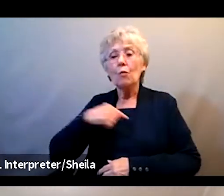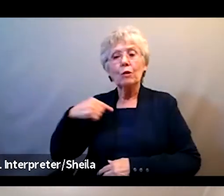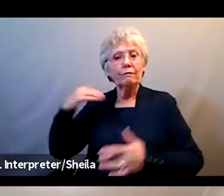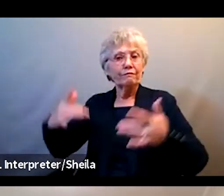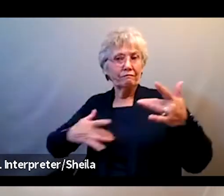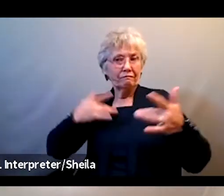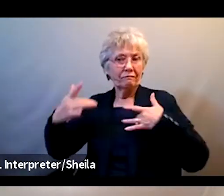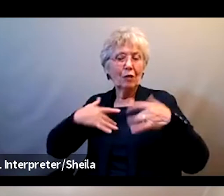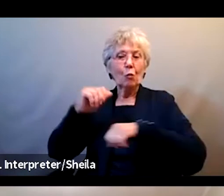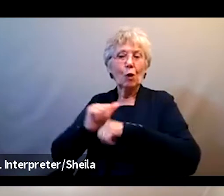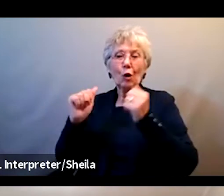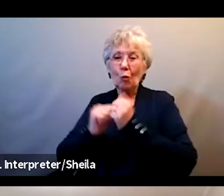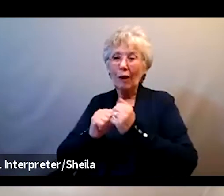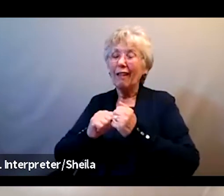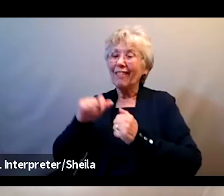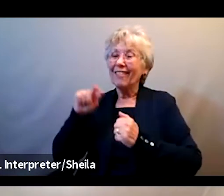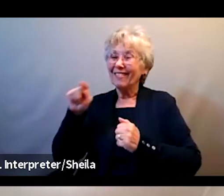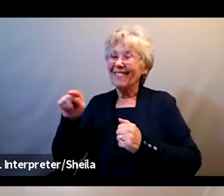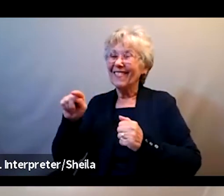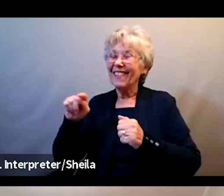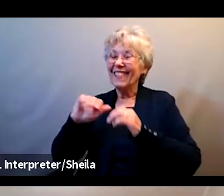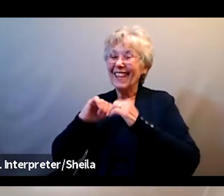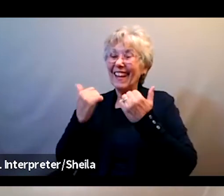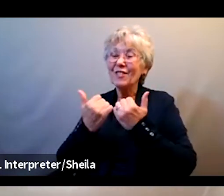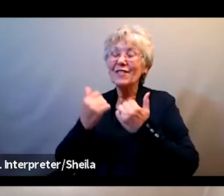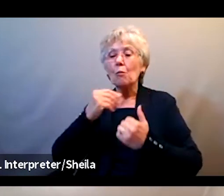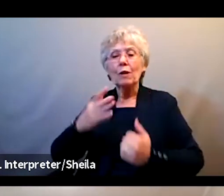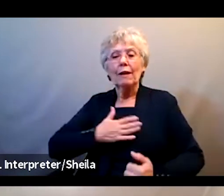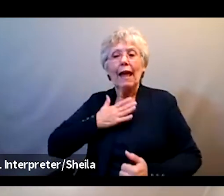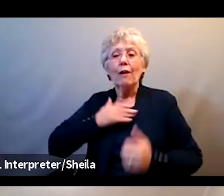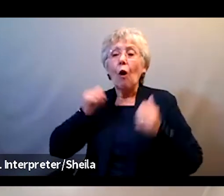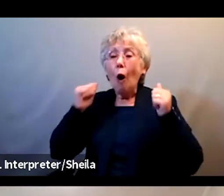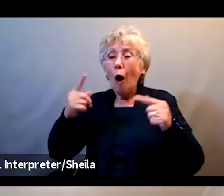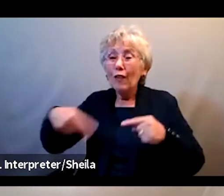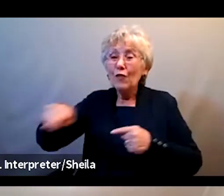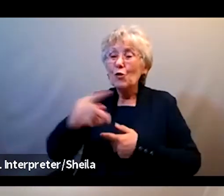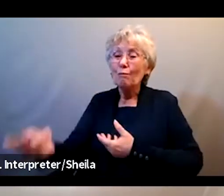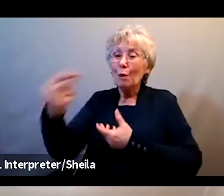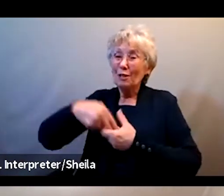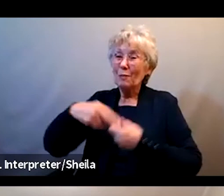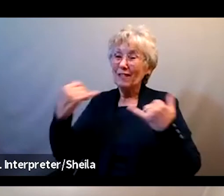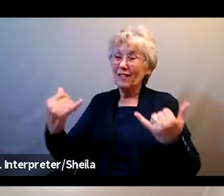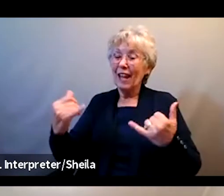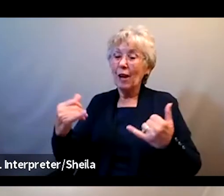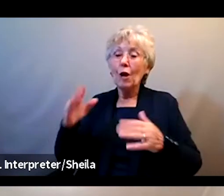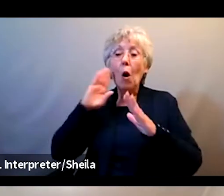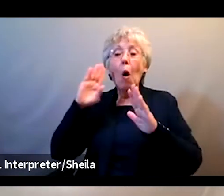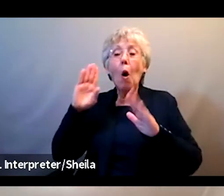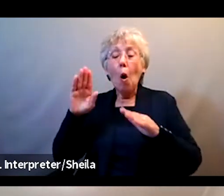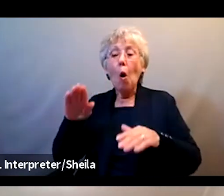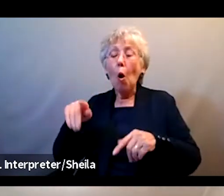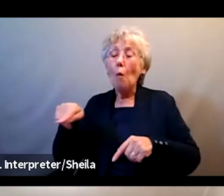work with you guys. And we're actually really glad everyone participated here today. We hope you keep in contact. And again,